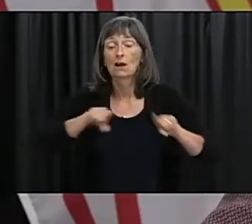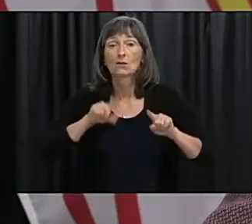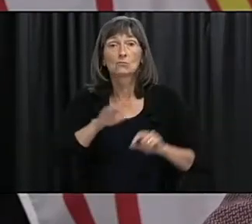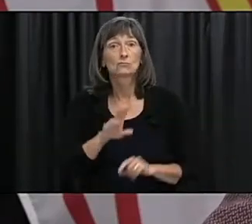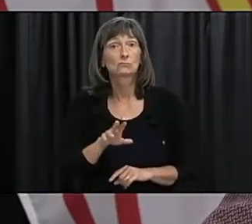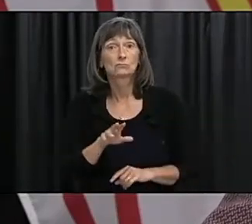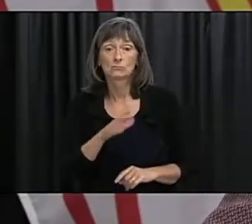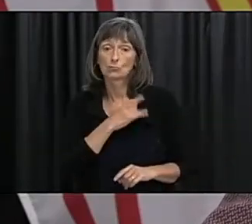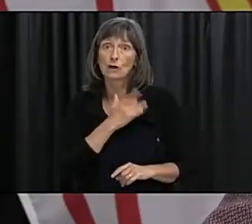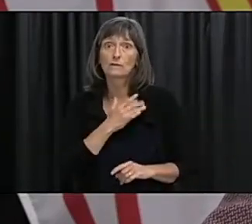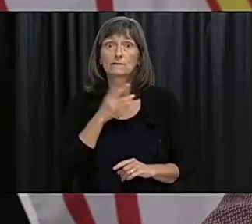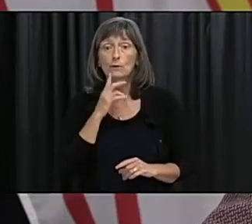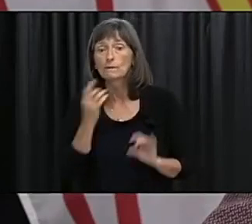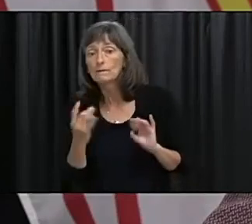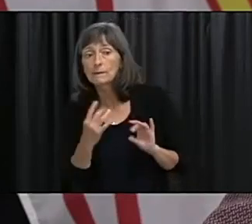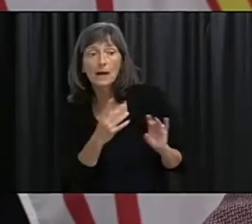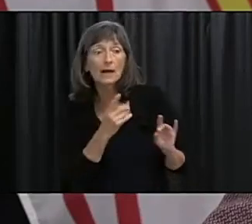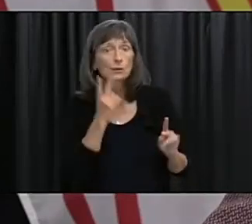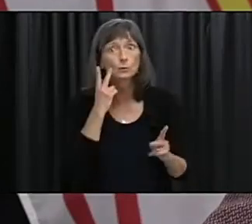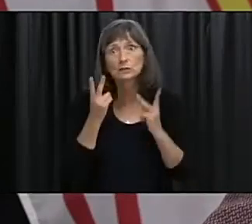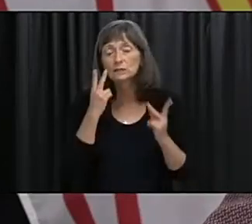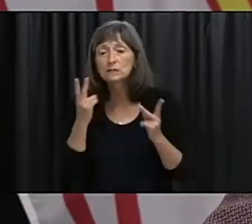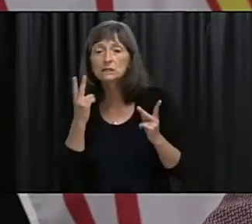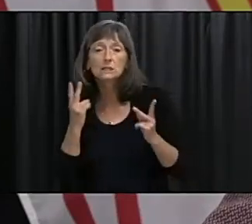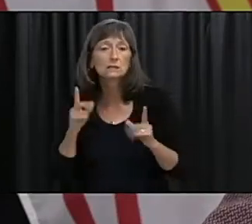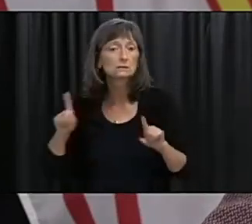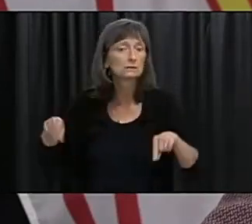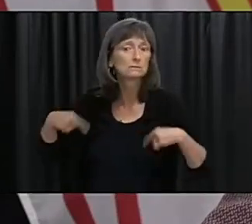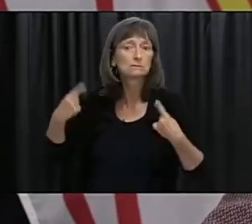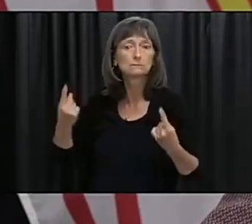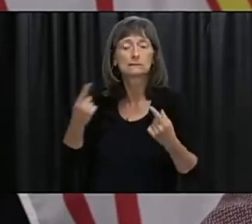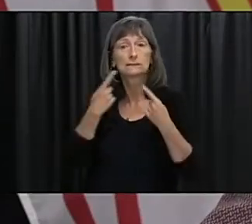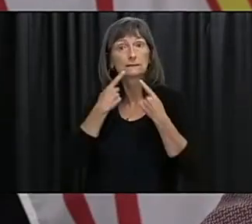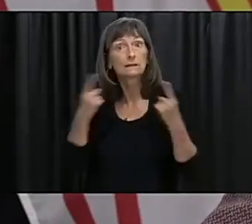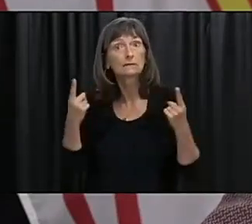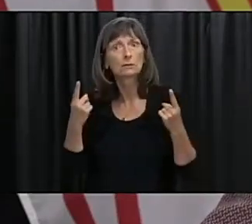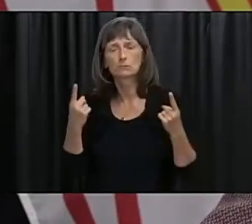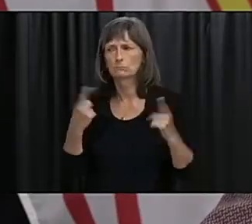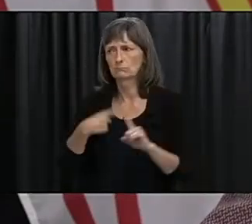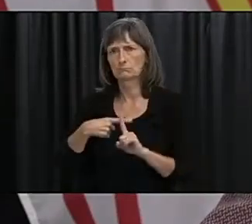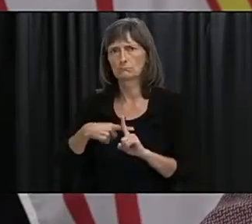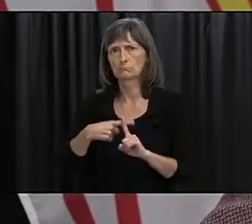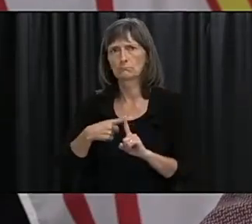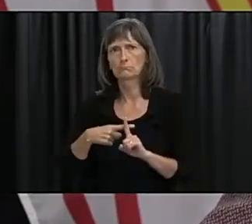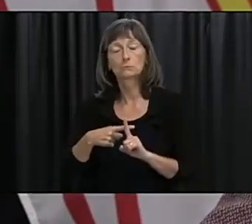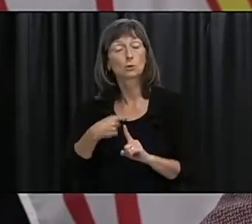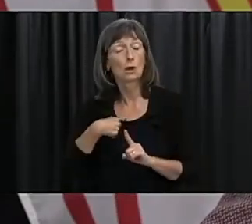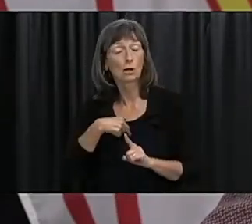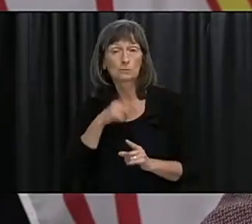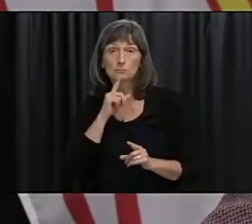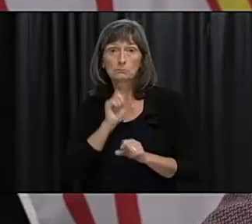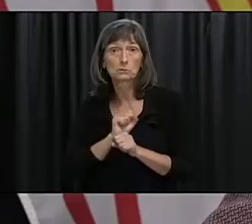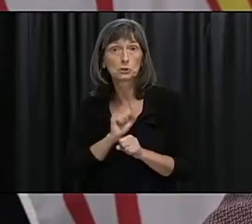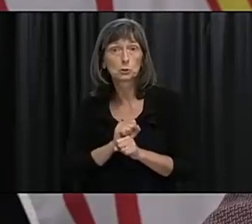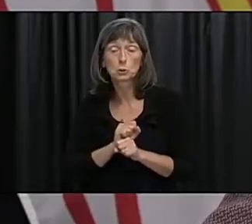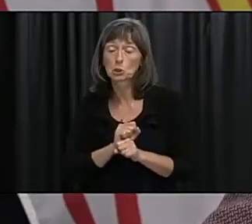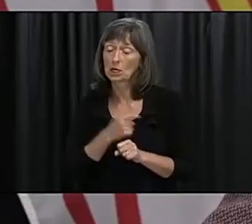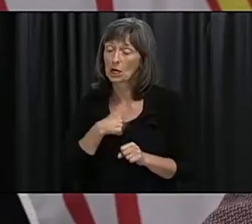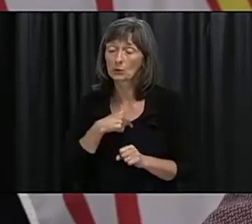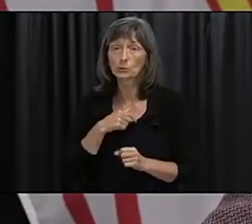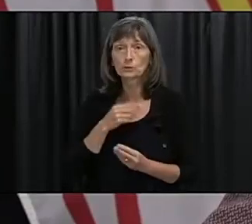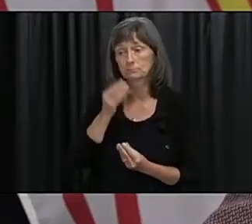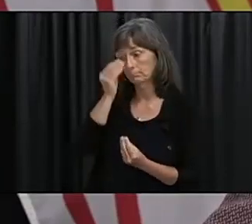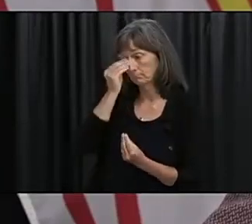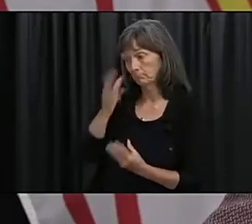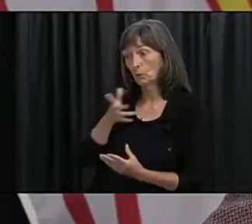been very confident in you know what we've seen from the work of this panel and I will be making sure that the message will come from me loud and clear